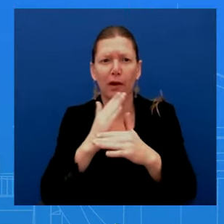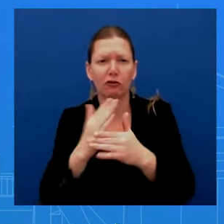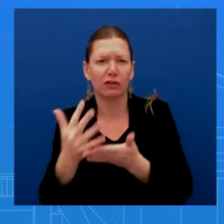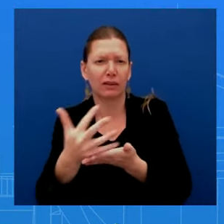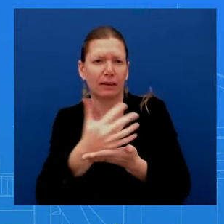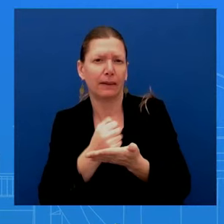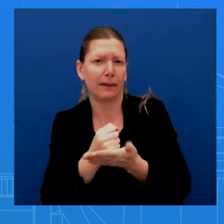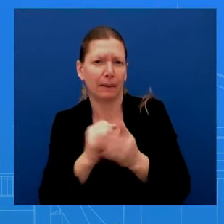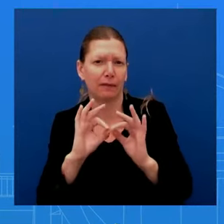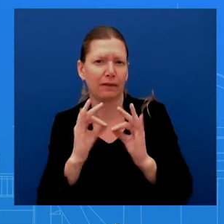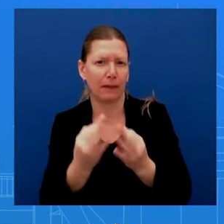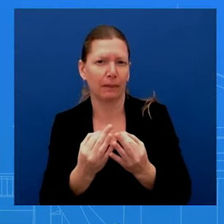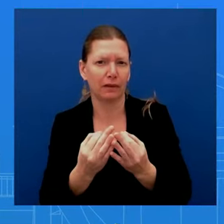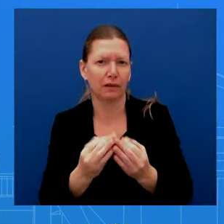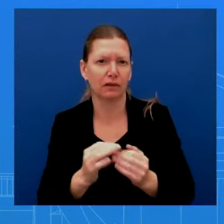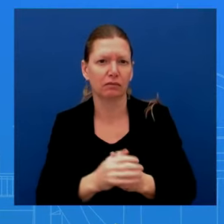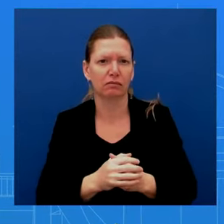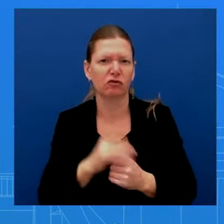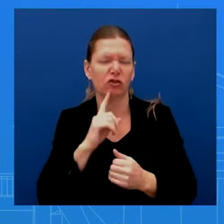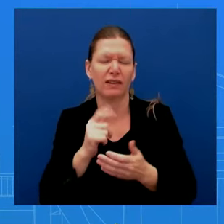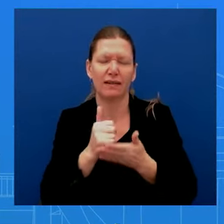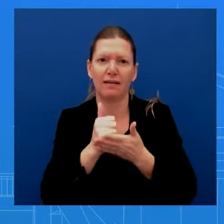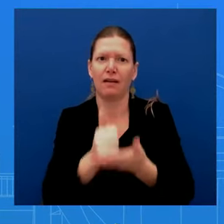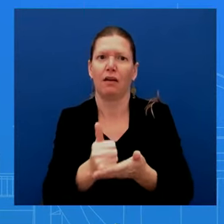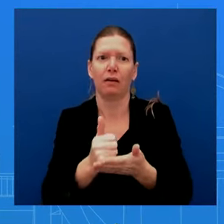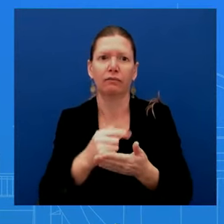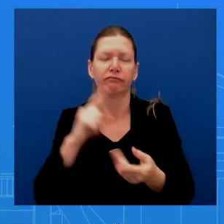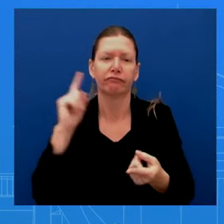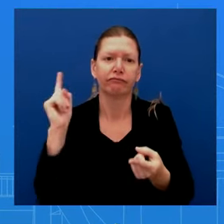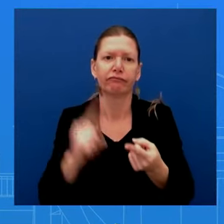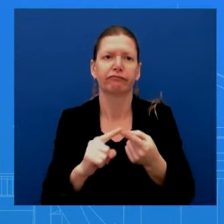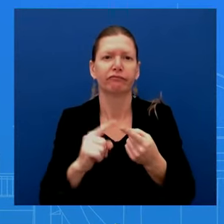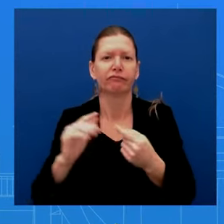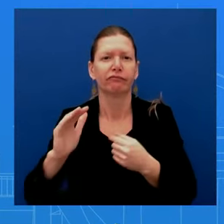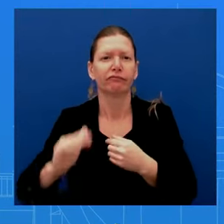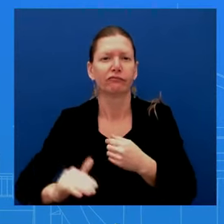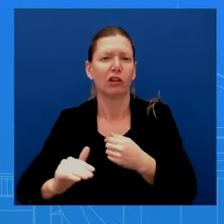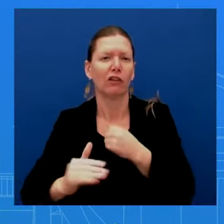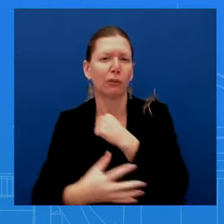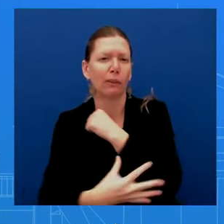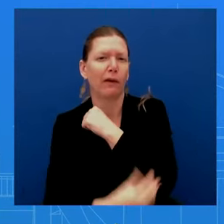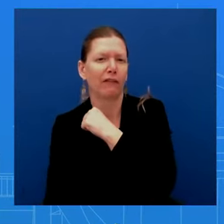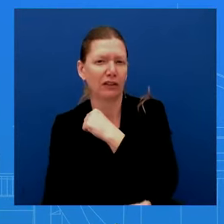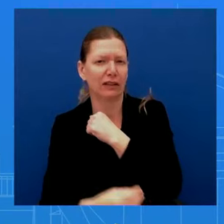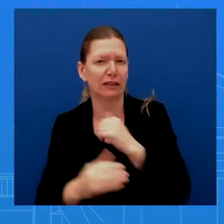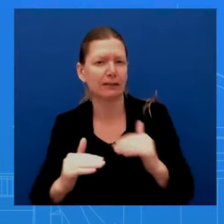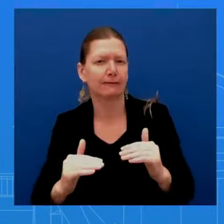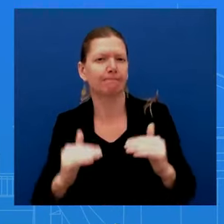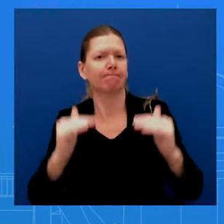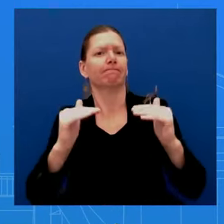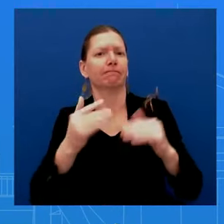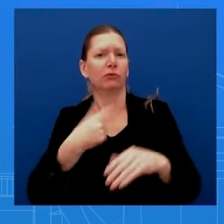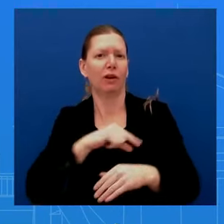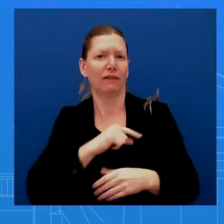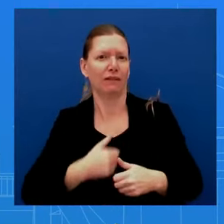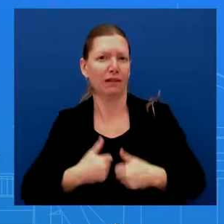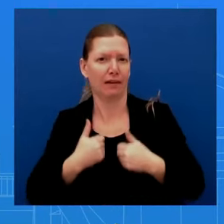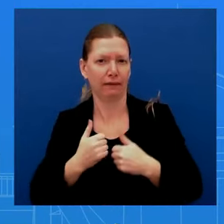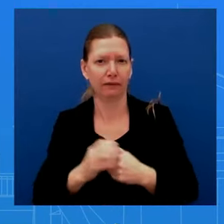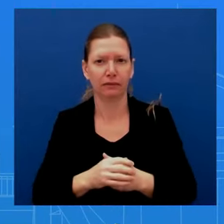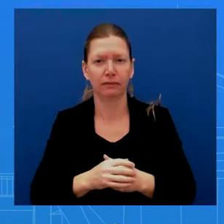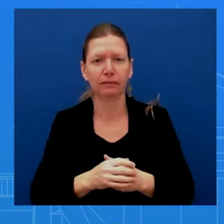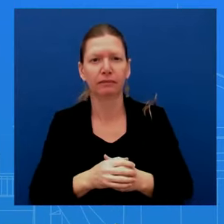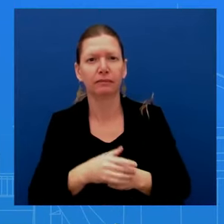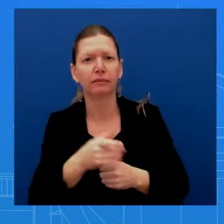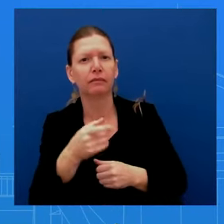poverty. Ms. Okay. The The You spent a lot of time last year on the banking crisis. How do you assess the current health of the banking